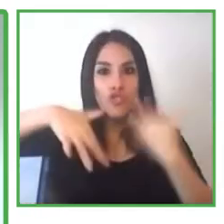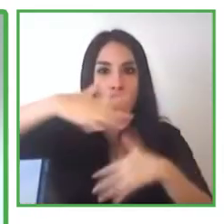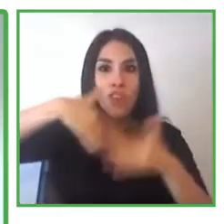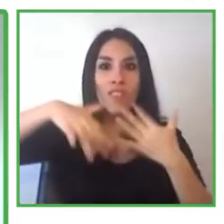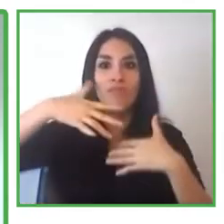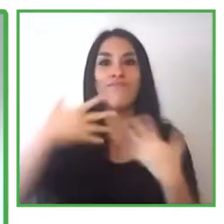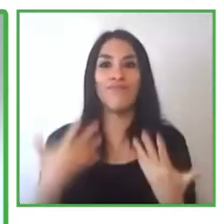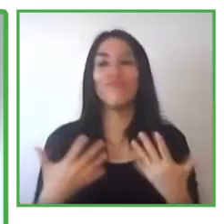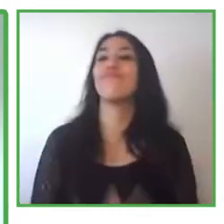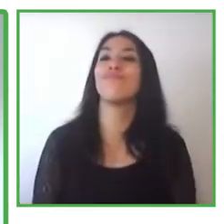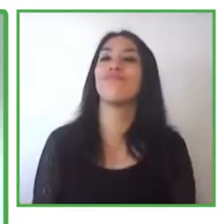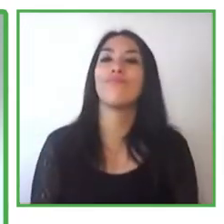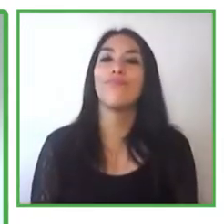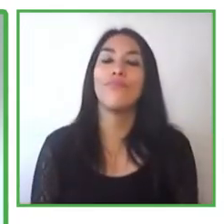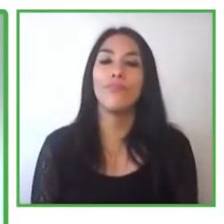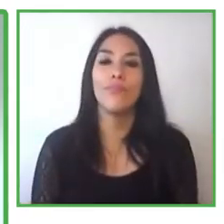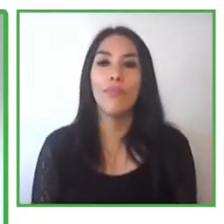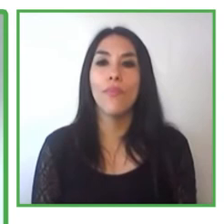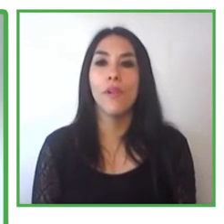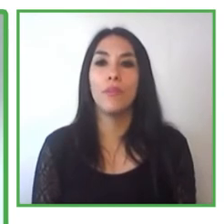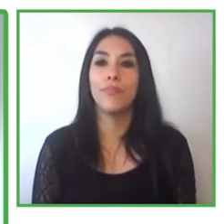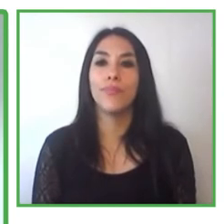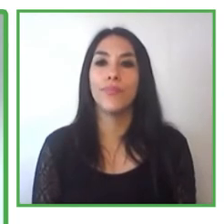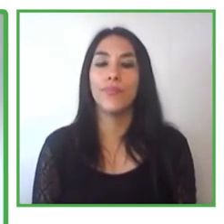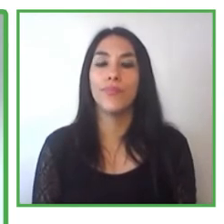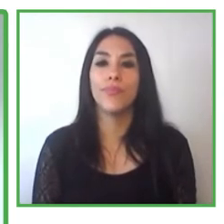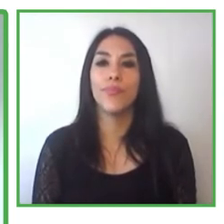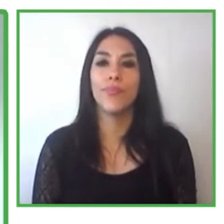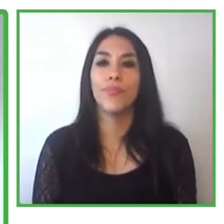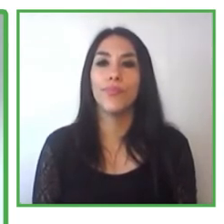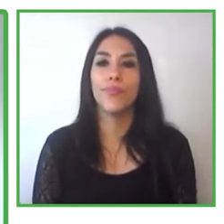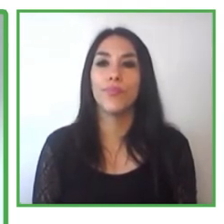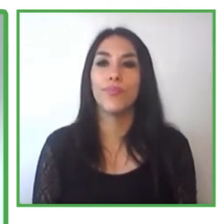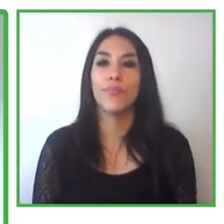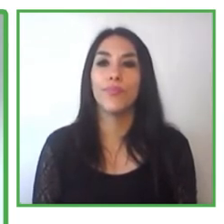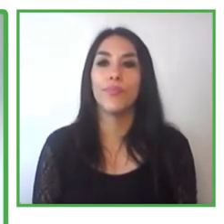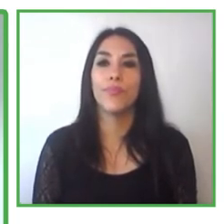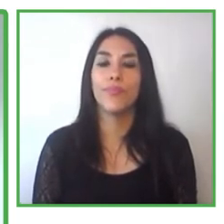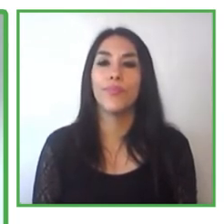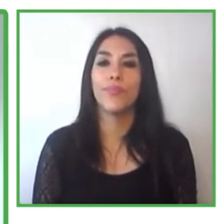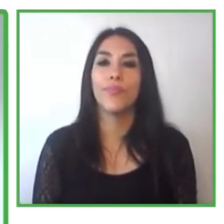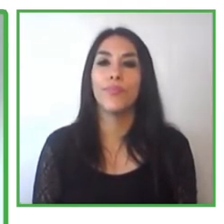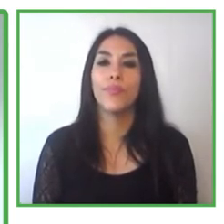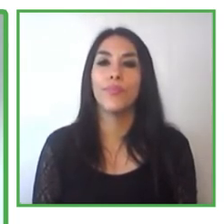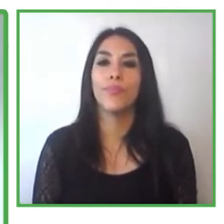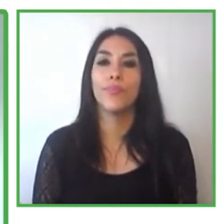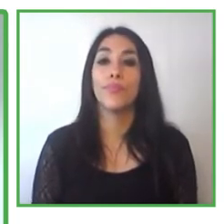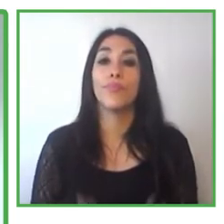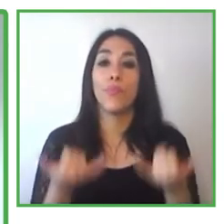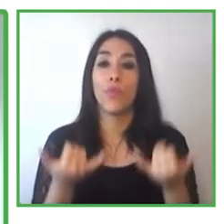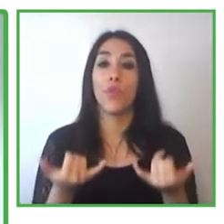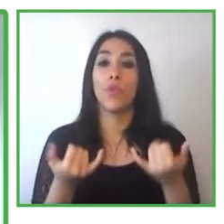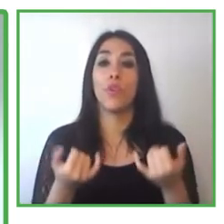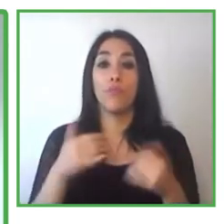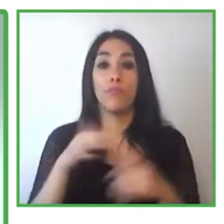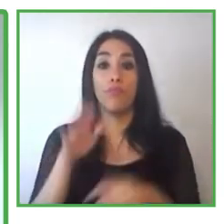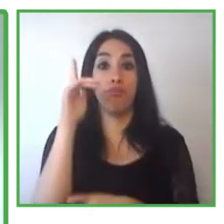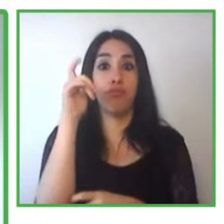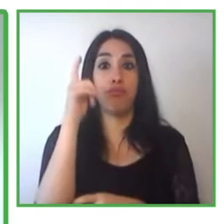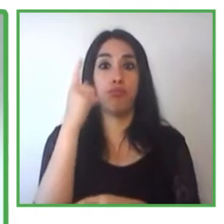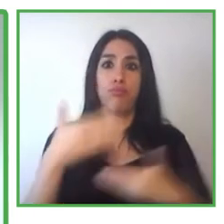1991, Brazil has a national law. 22, obliges companies with